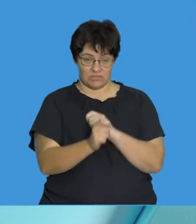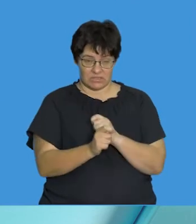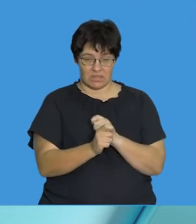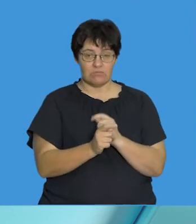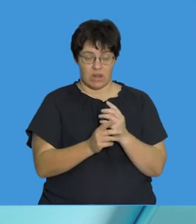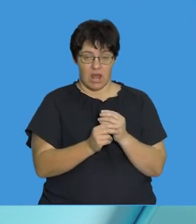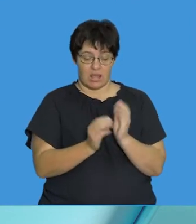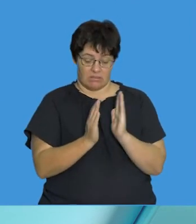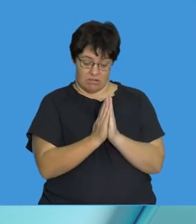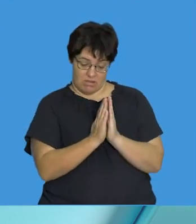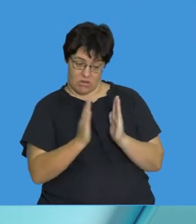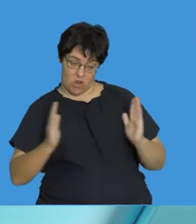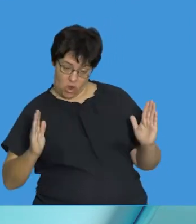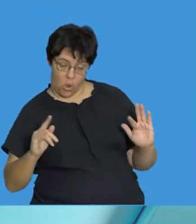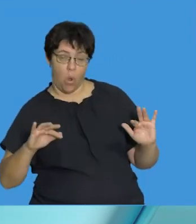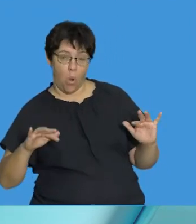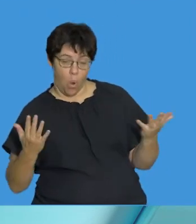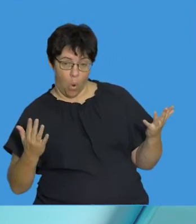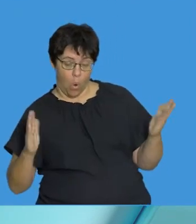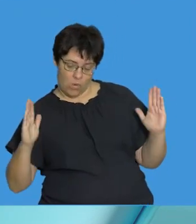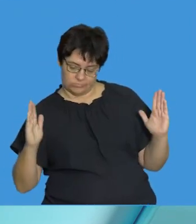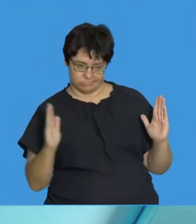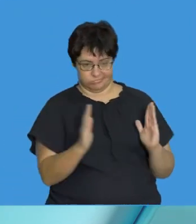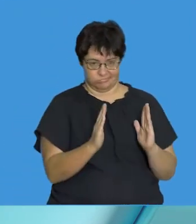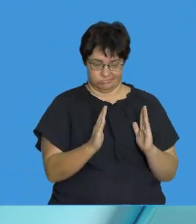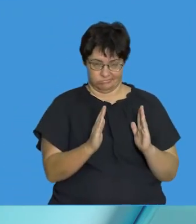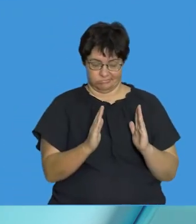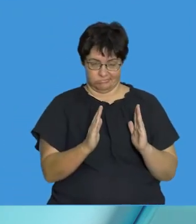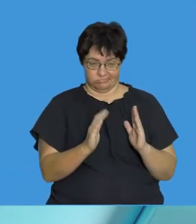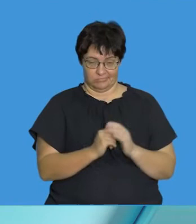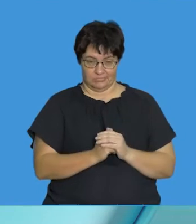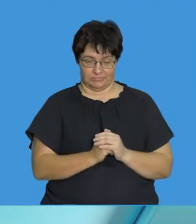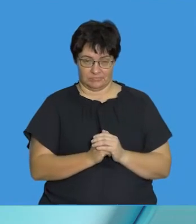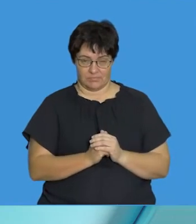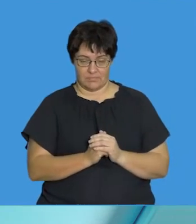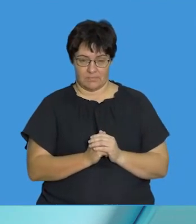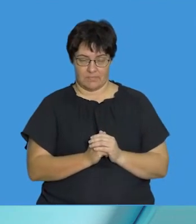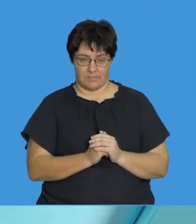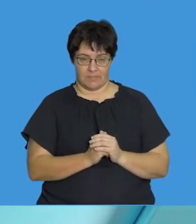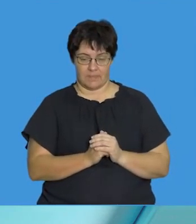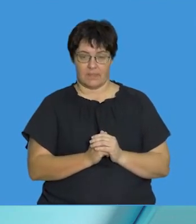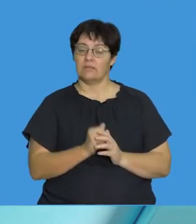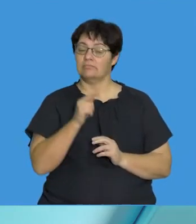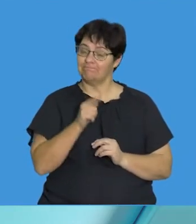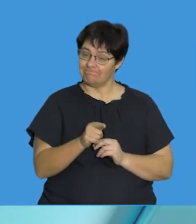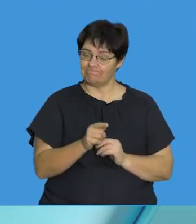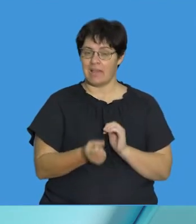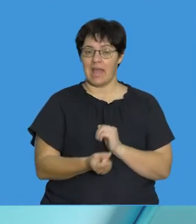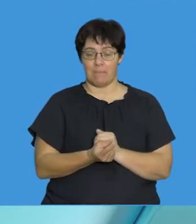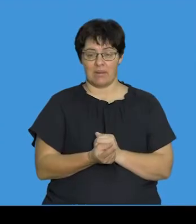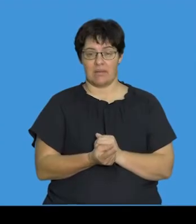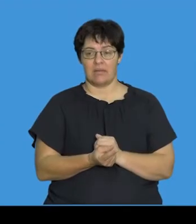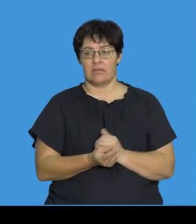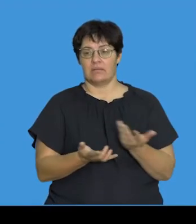is that it either changes the length of the gene, either by increasing it or decreases the length. And that can happen through